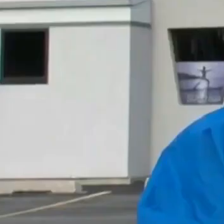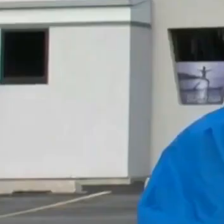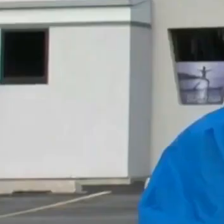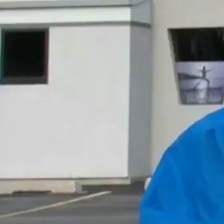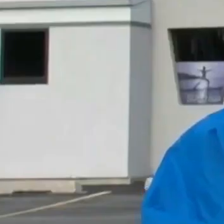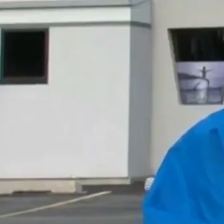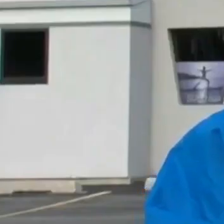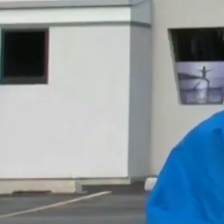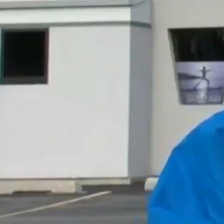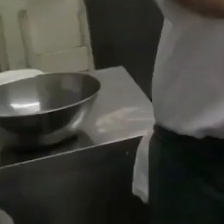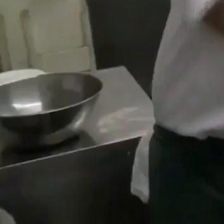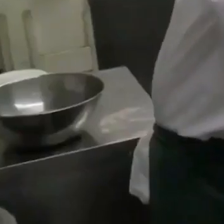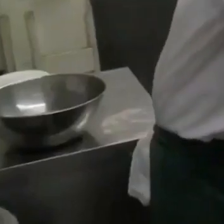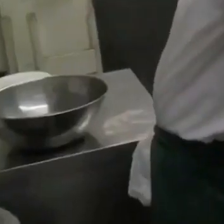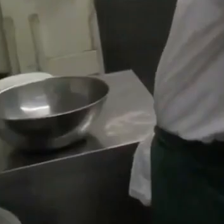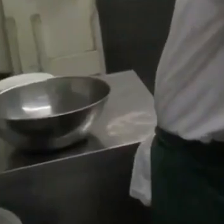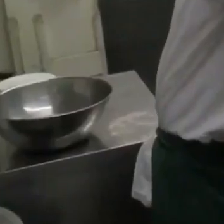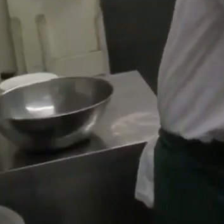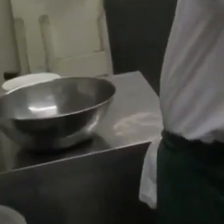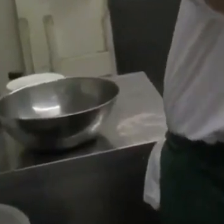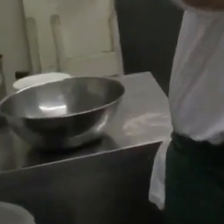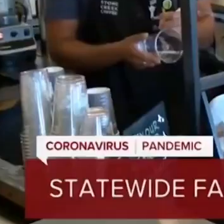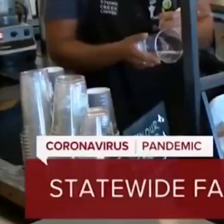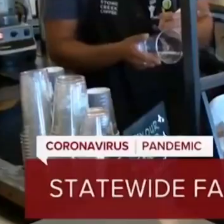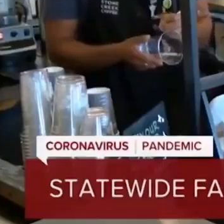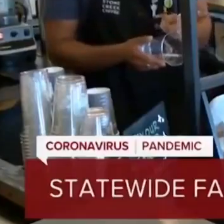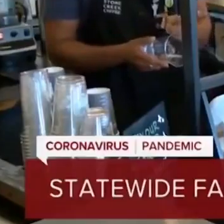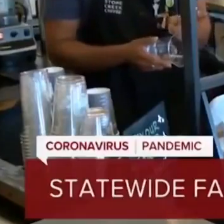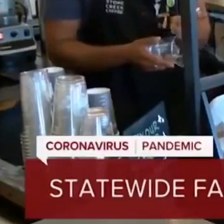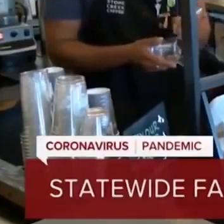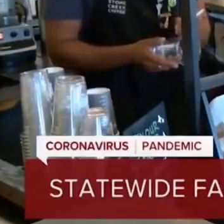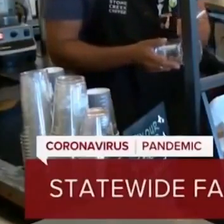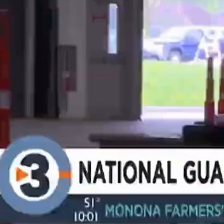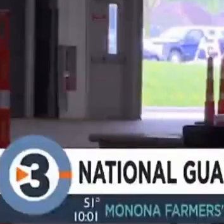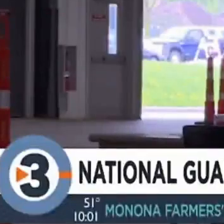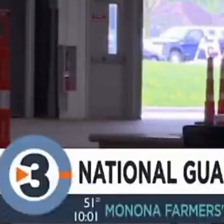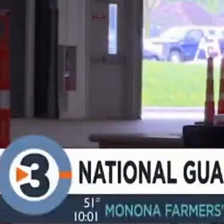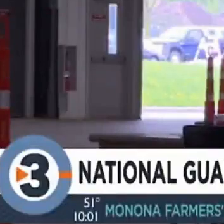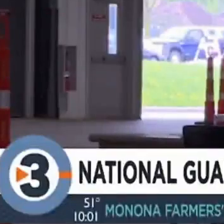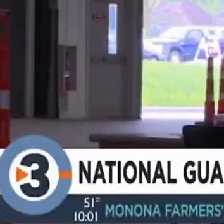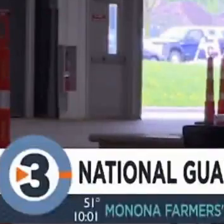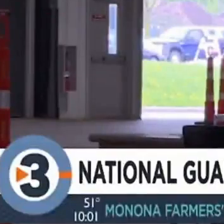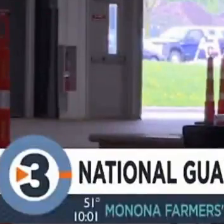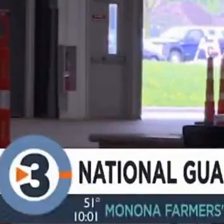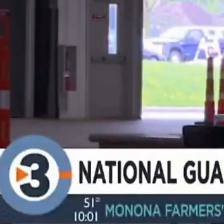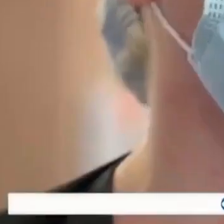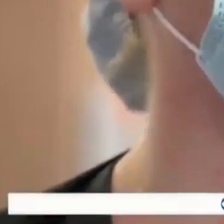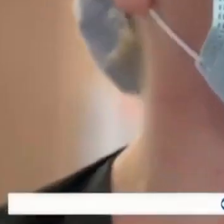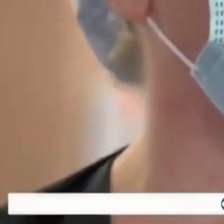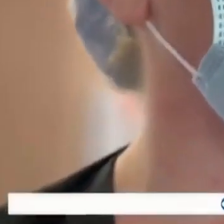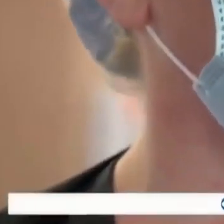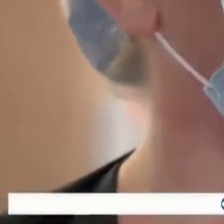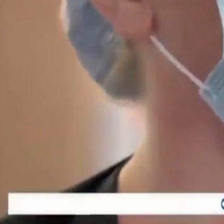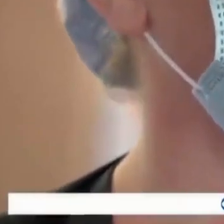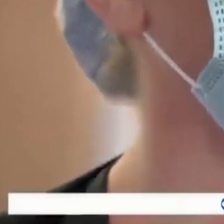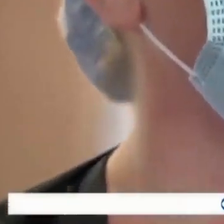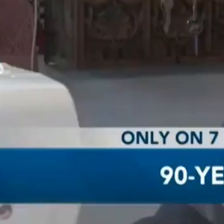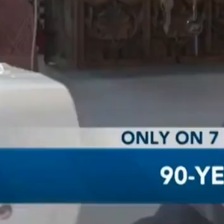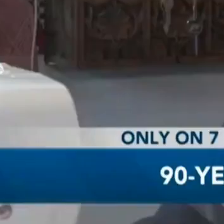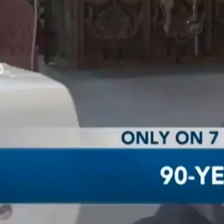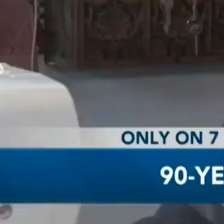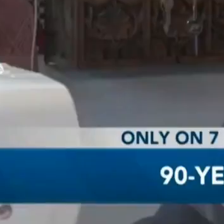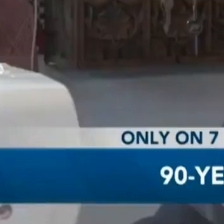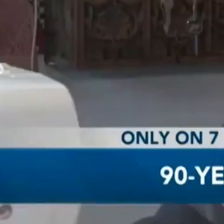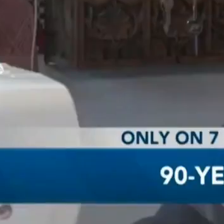governor told me today he wanted to thank the people of Wisconsin for the sacrifices that they have made during this quarantine. to figure out what you're fighting for